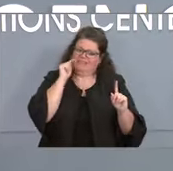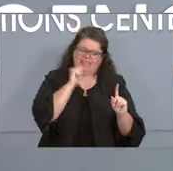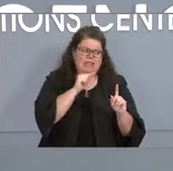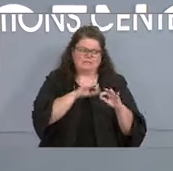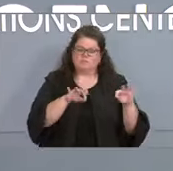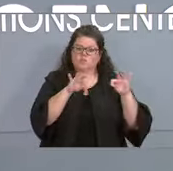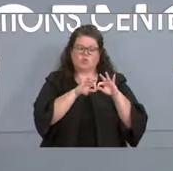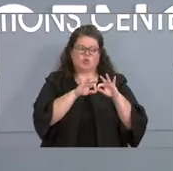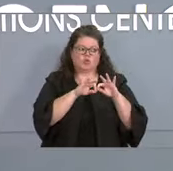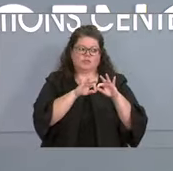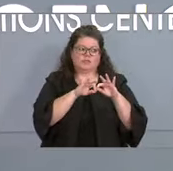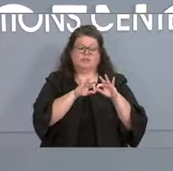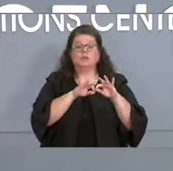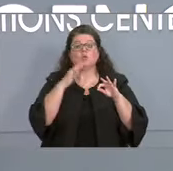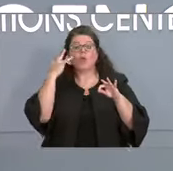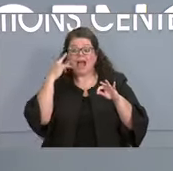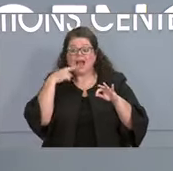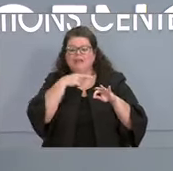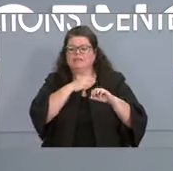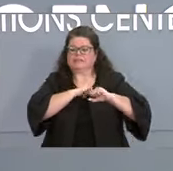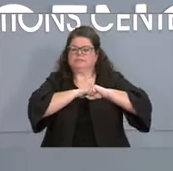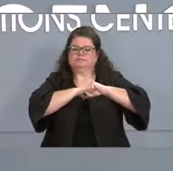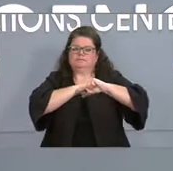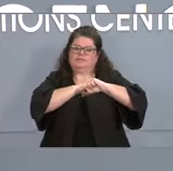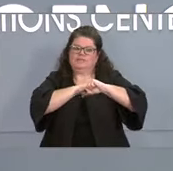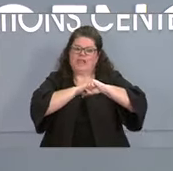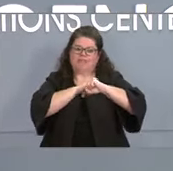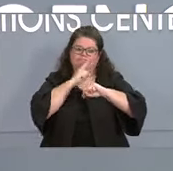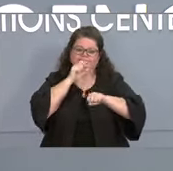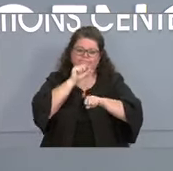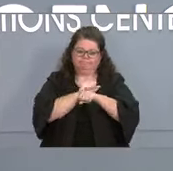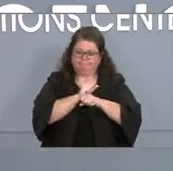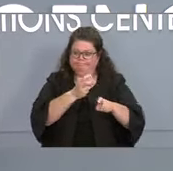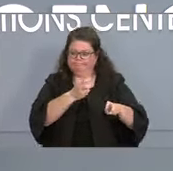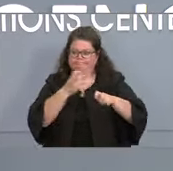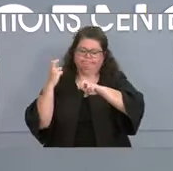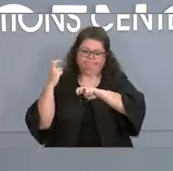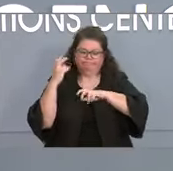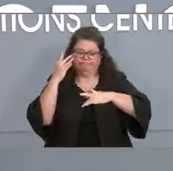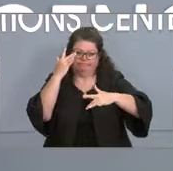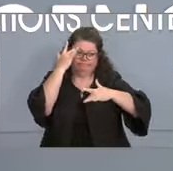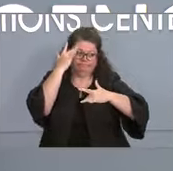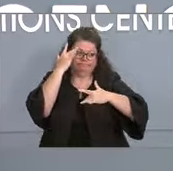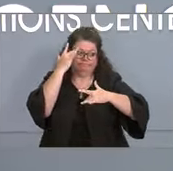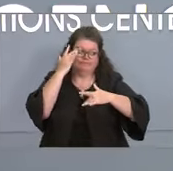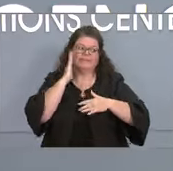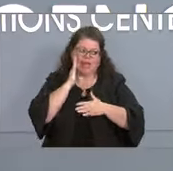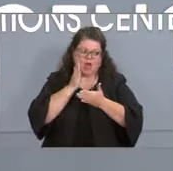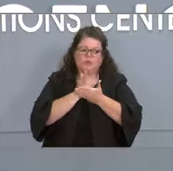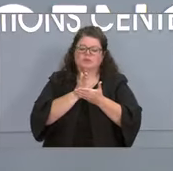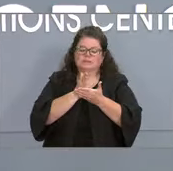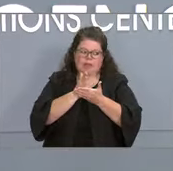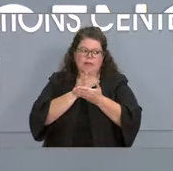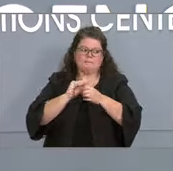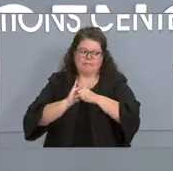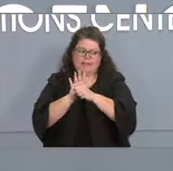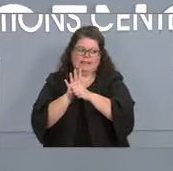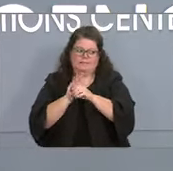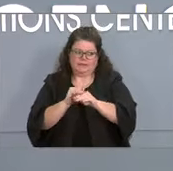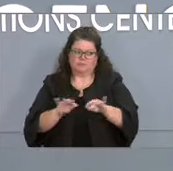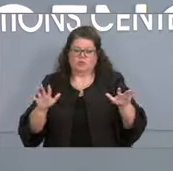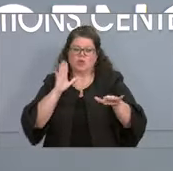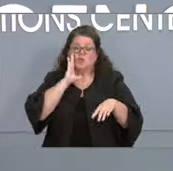show that they are incredibly effective at preventing severe disease and hospitalization. That's what's going to end this pandemic. Of course, we want to be able to